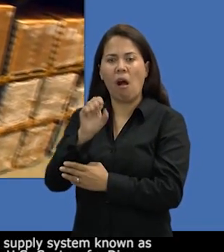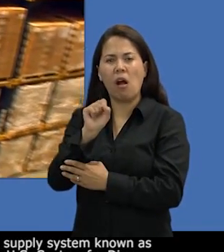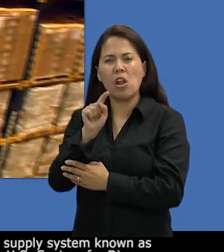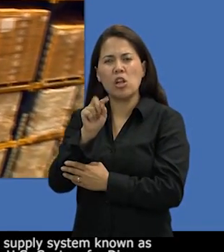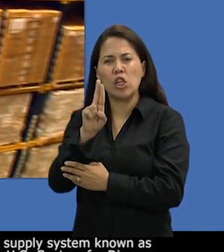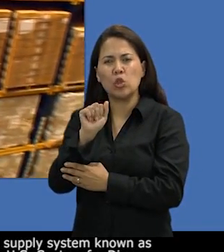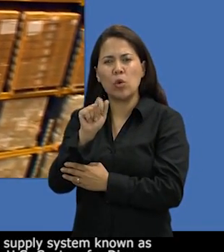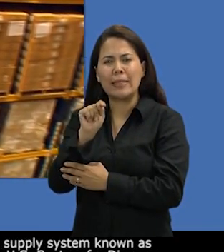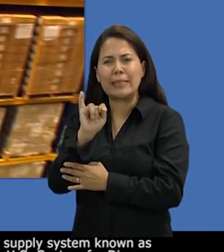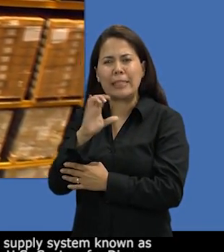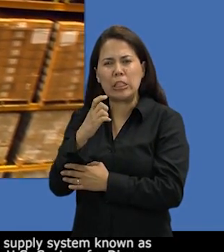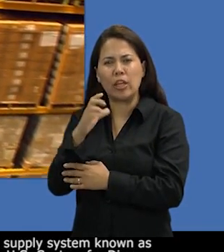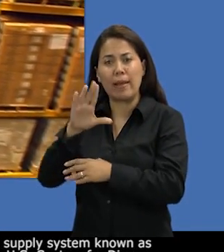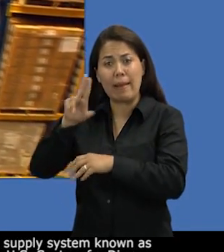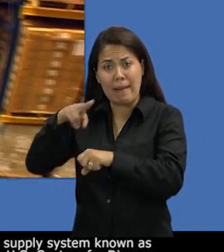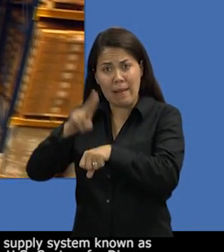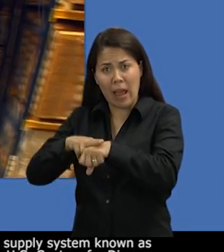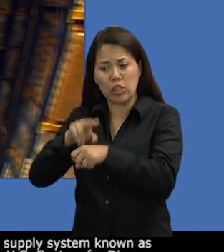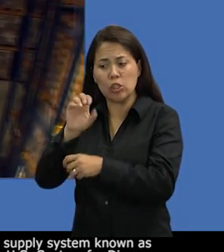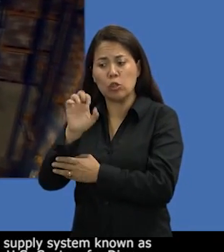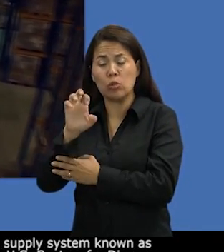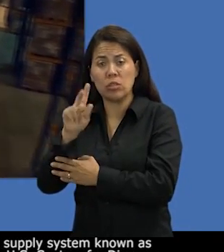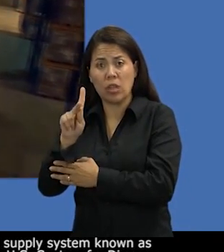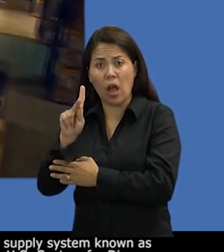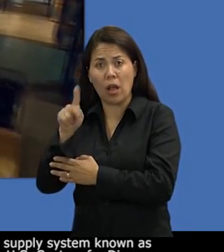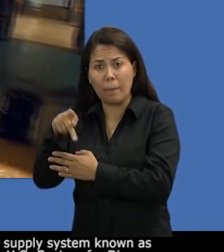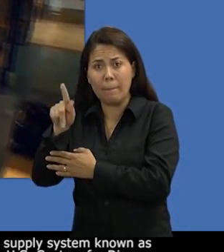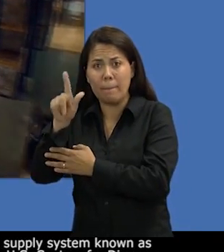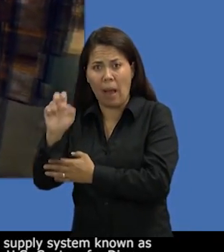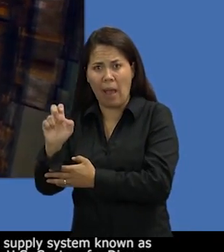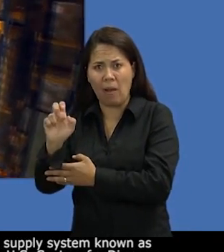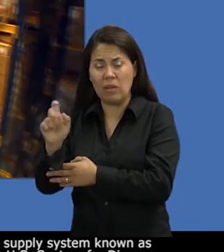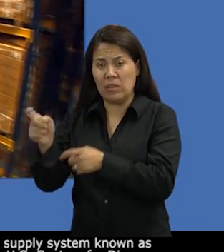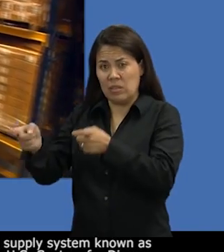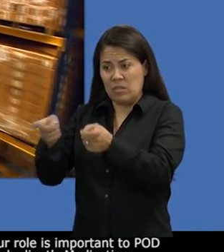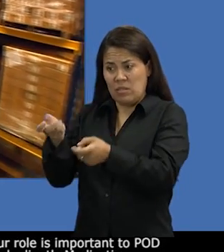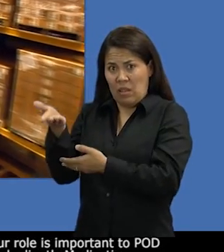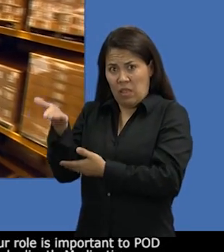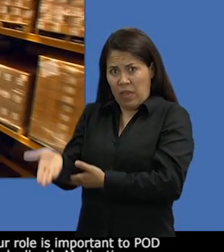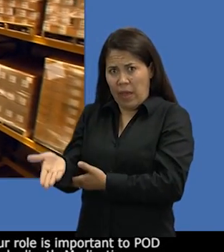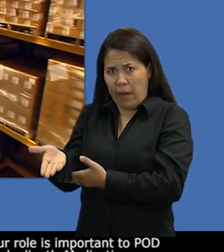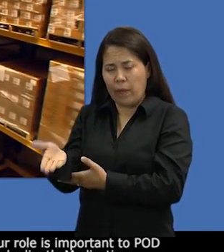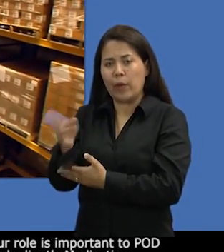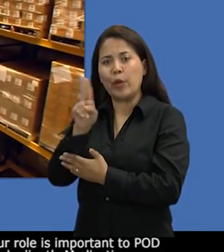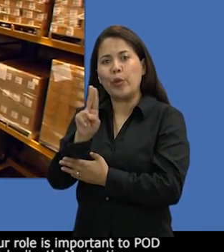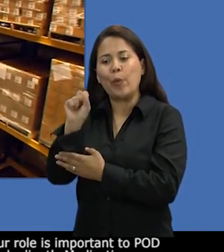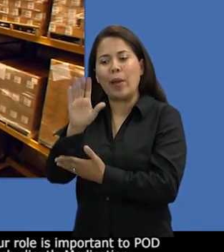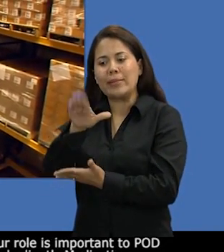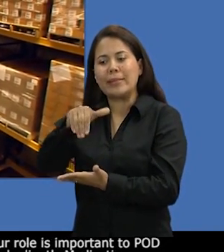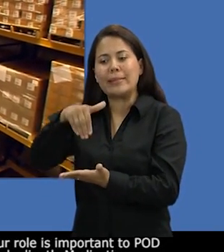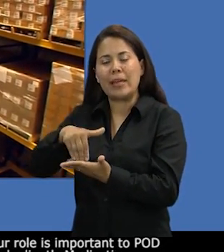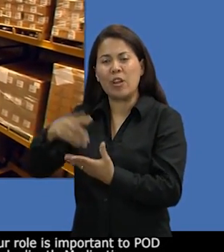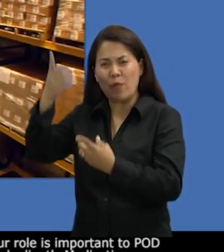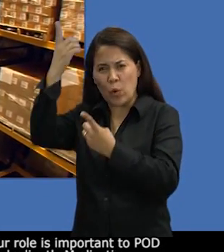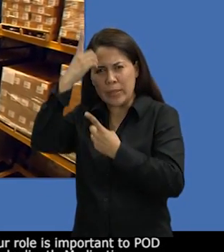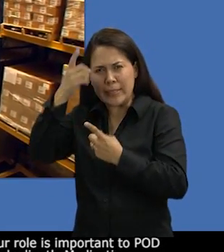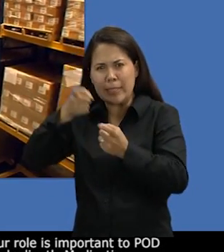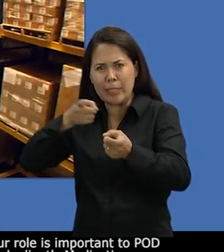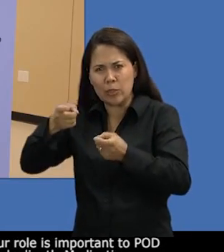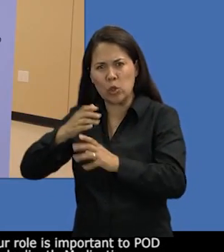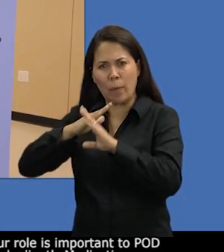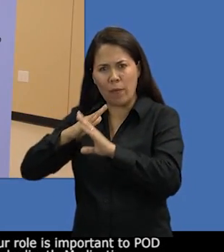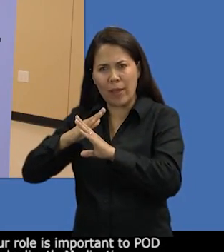Stockpile, maintained by the U.S. Centers for Disease Control and Prevention, or CDC.